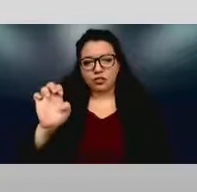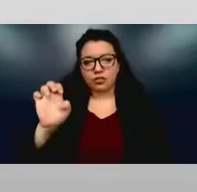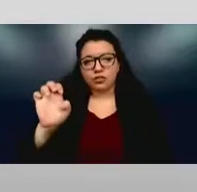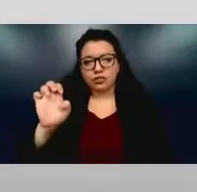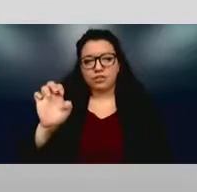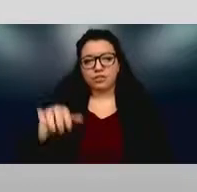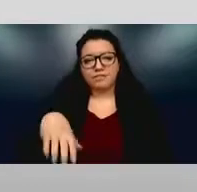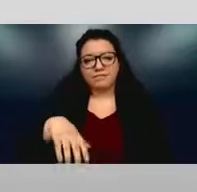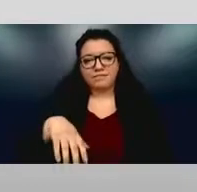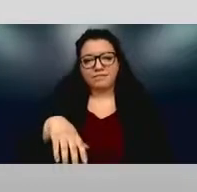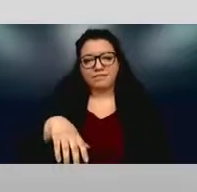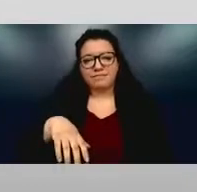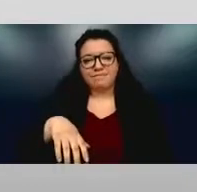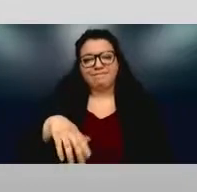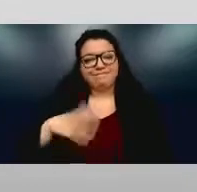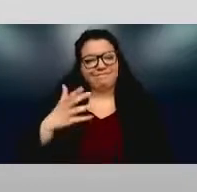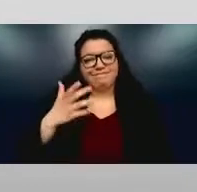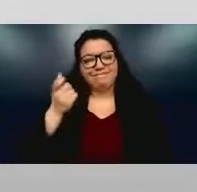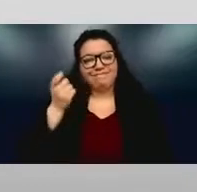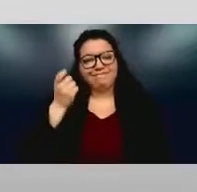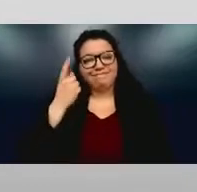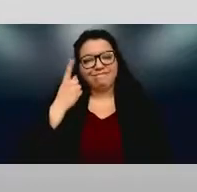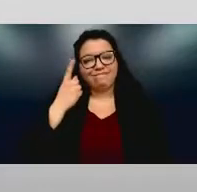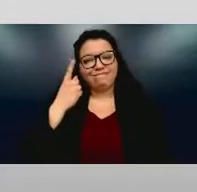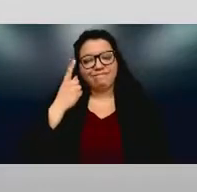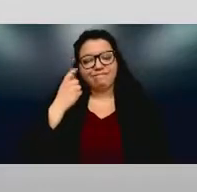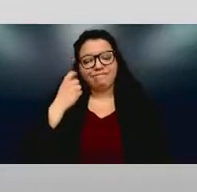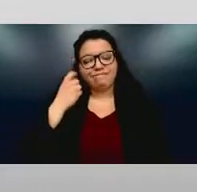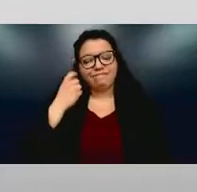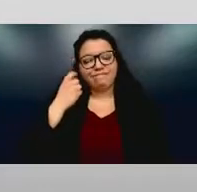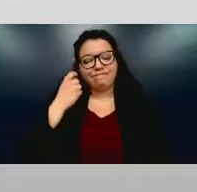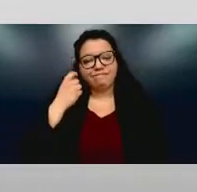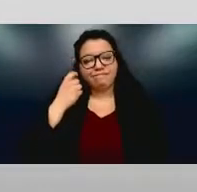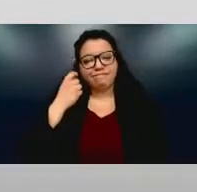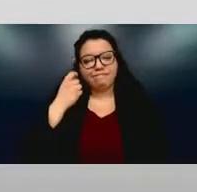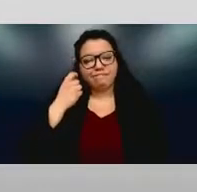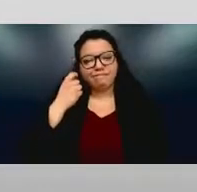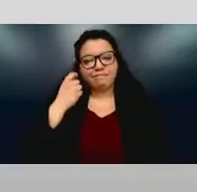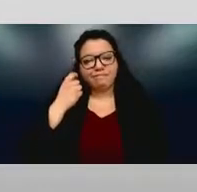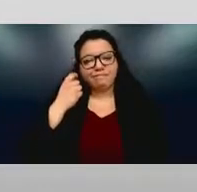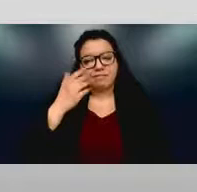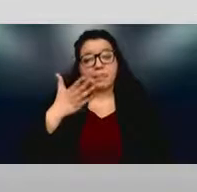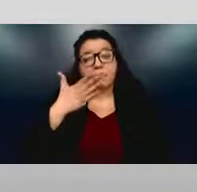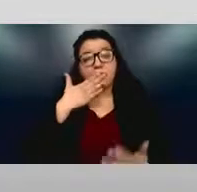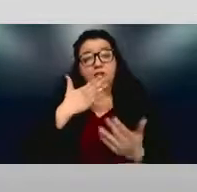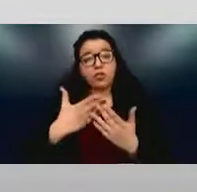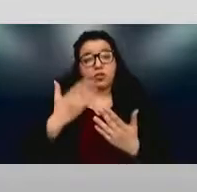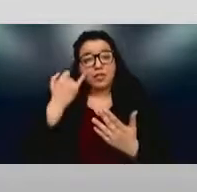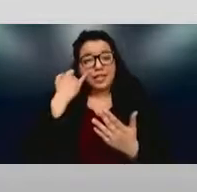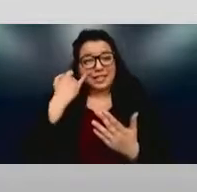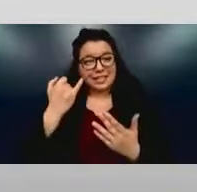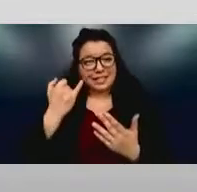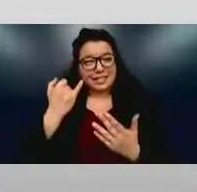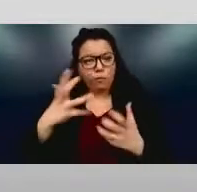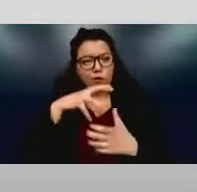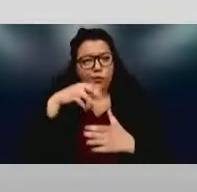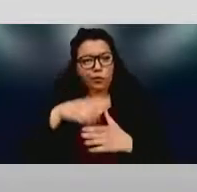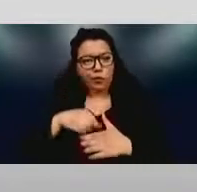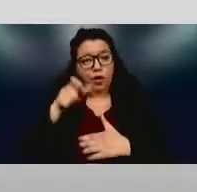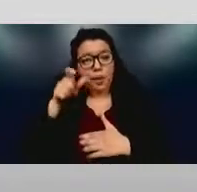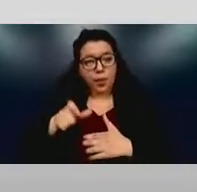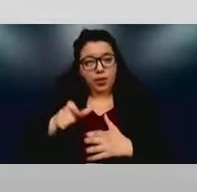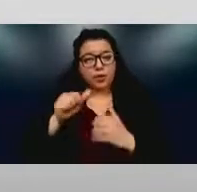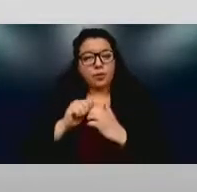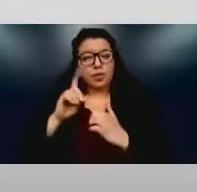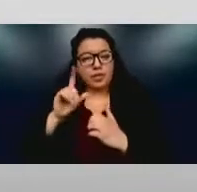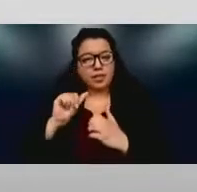It's a good idea to have somebody who is an advocate for people with disabilities within the sciences